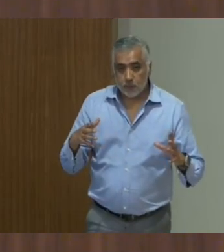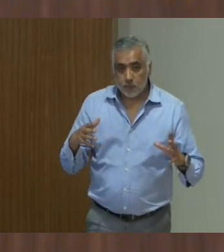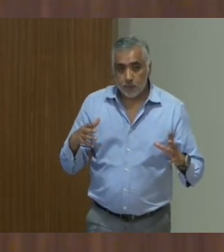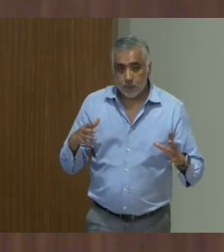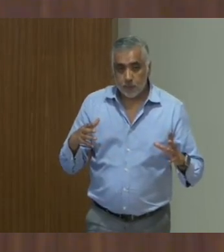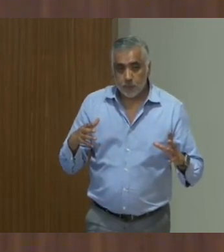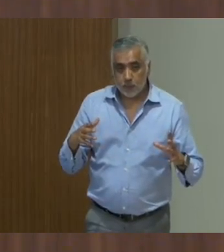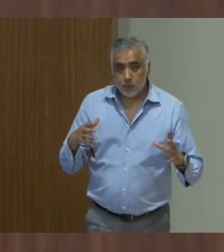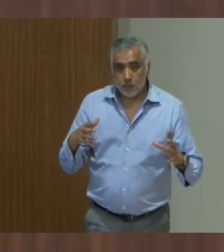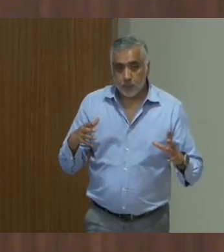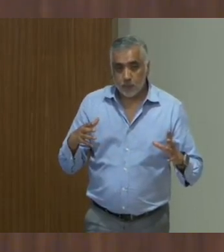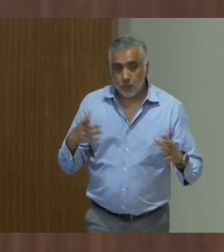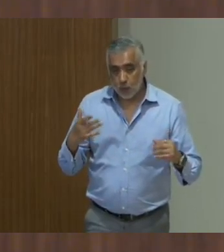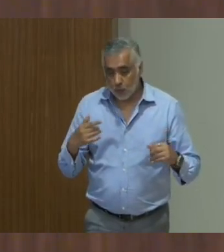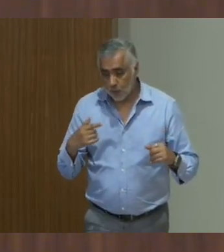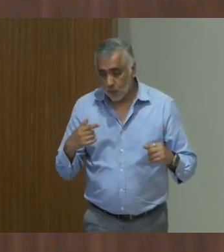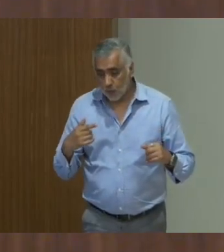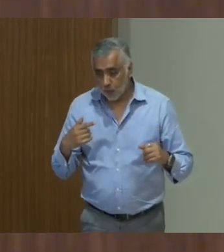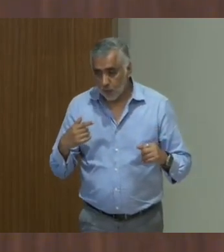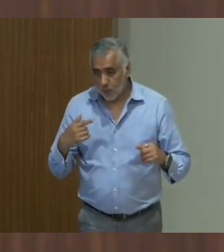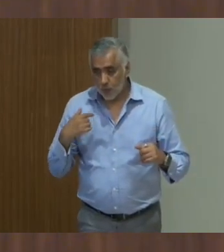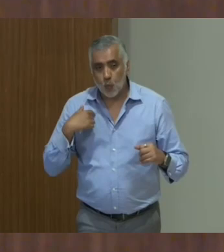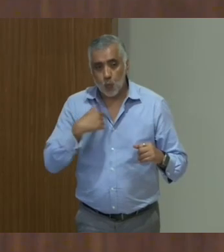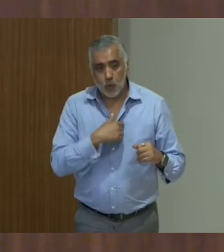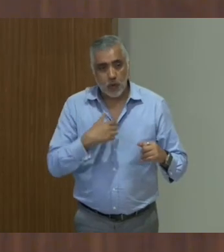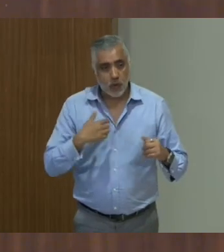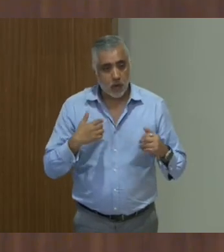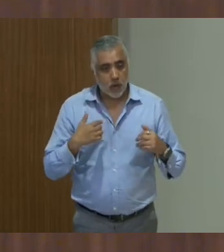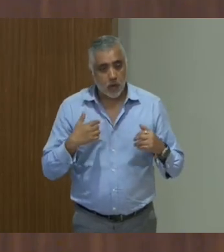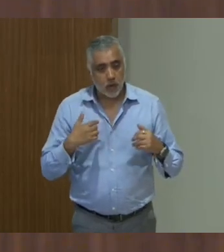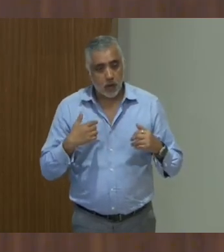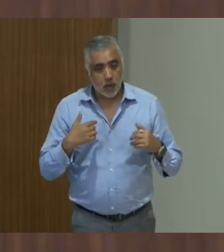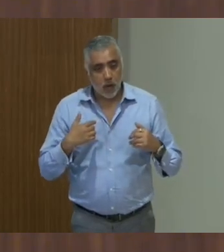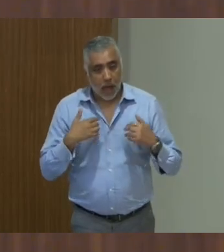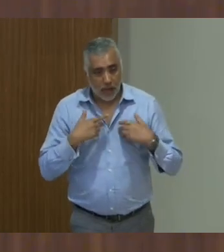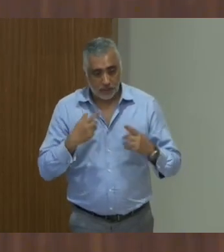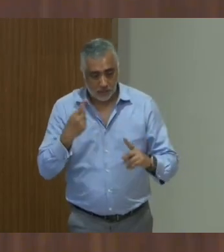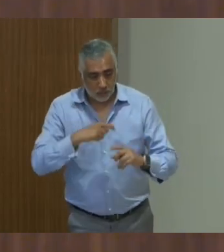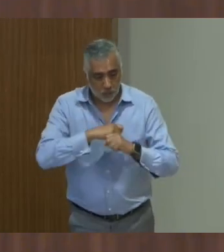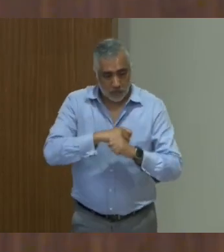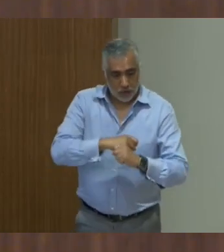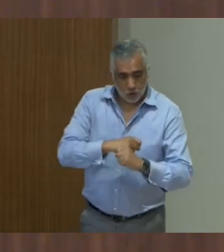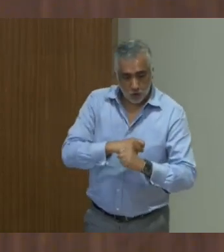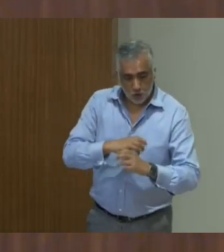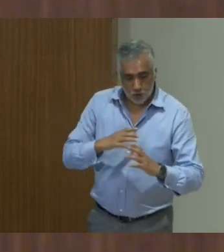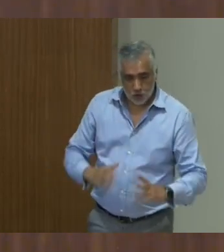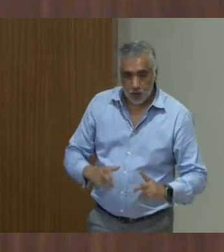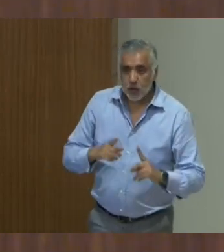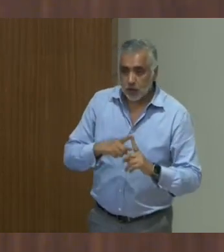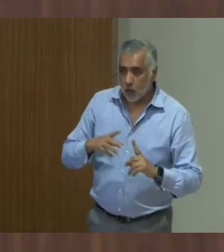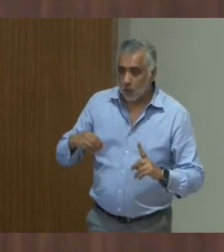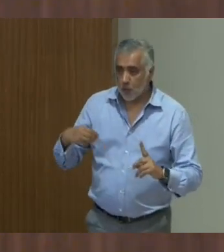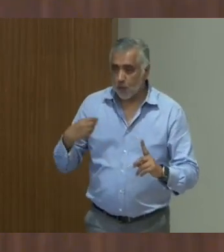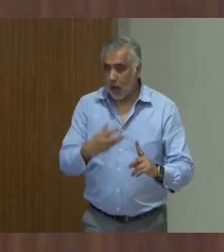co-presenter was of the halo that they had in the disability, uh, and social sector. They were looked upon as providing the most